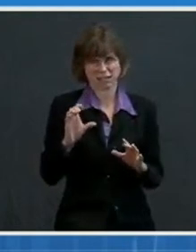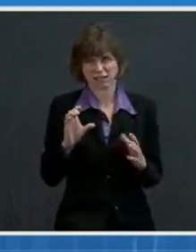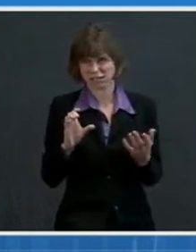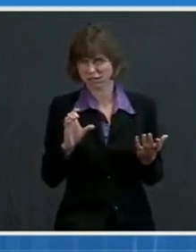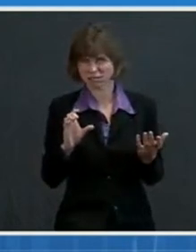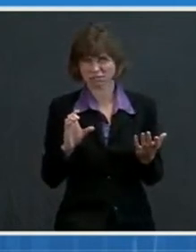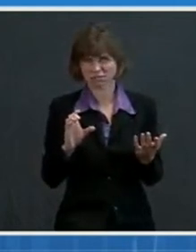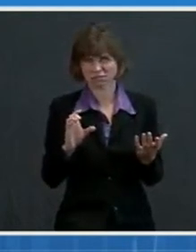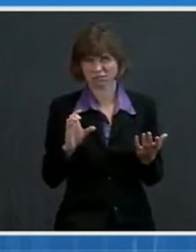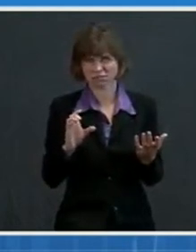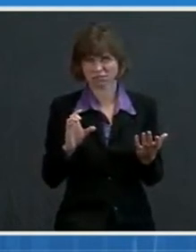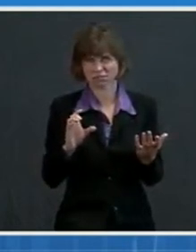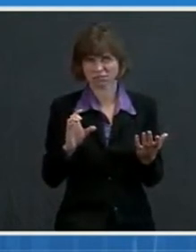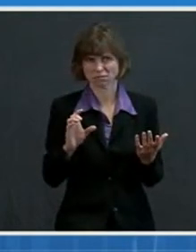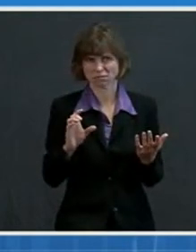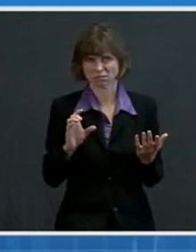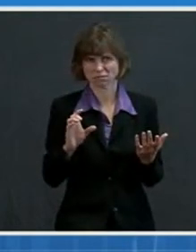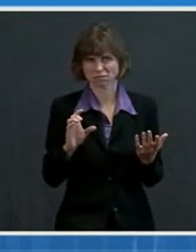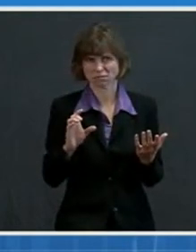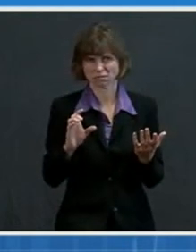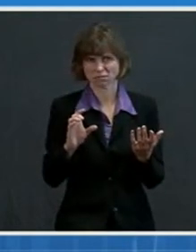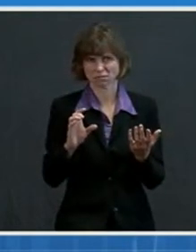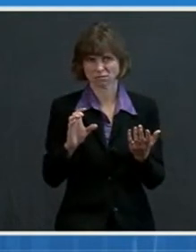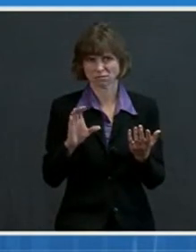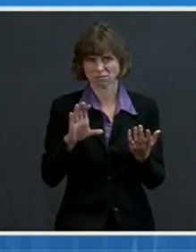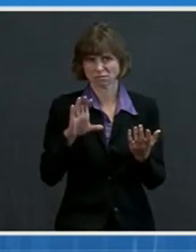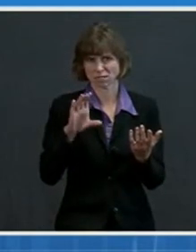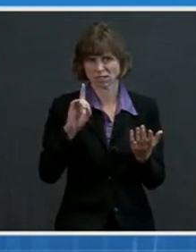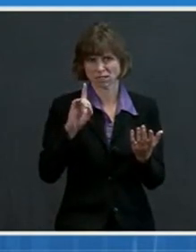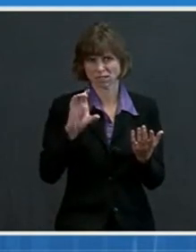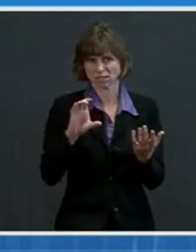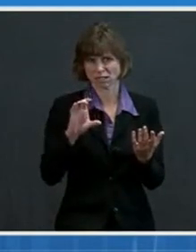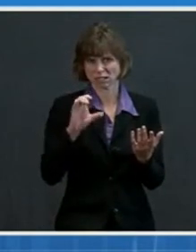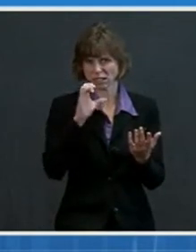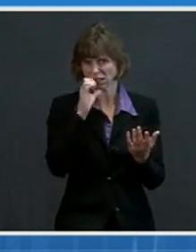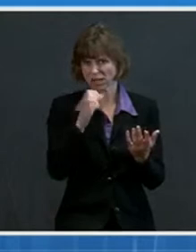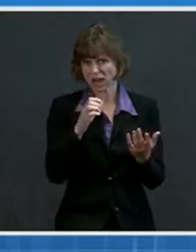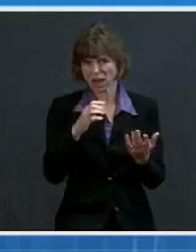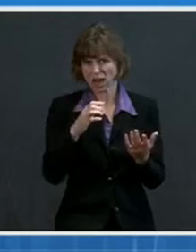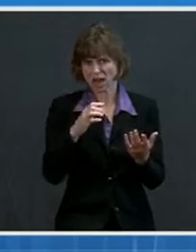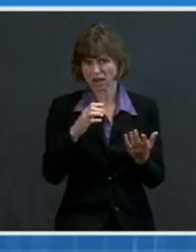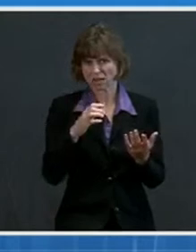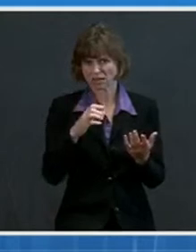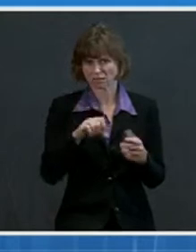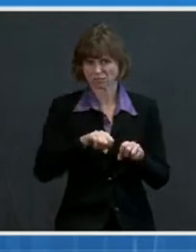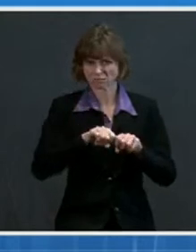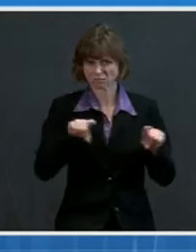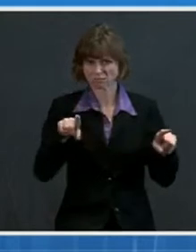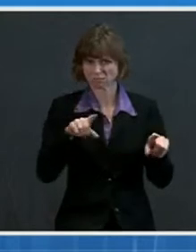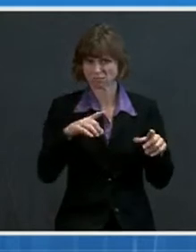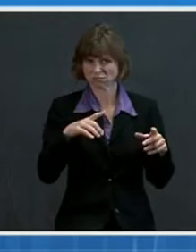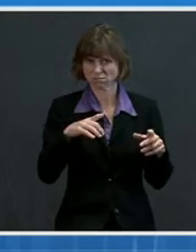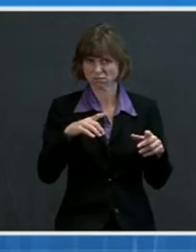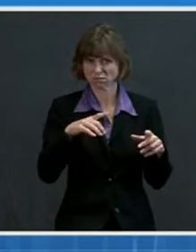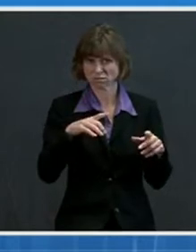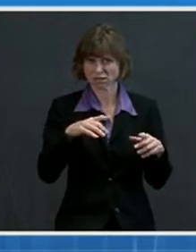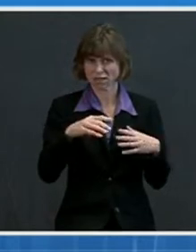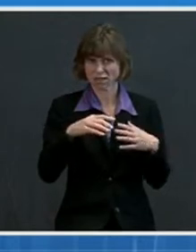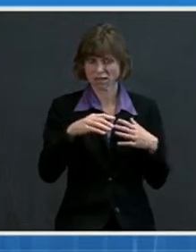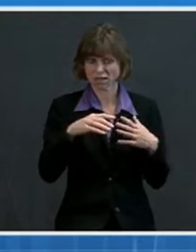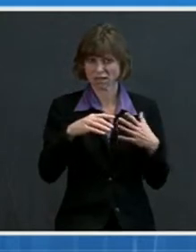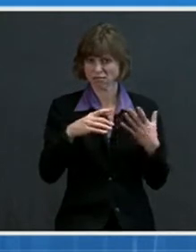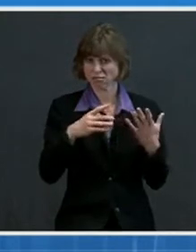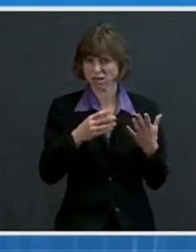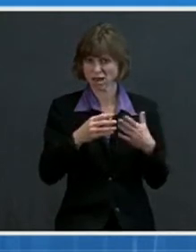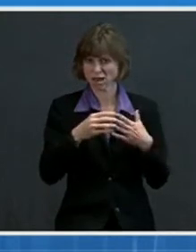what, what the limiting factor is in CDC, not, uh, sort of putting out guidance to the effect of those who have been fully vaccinated, not, not having to wear masks and